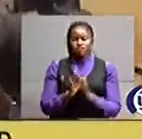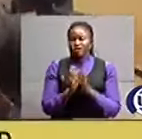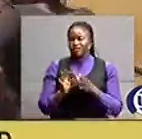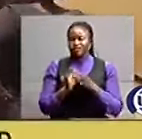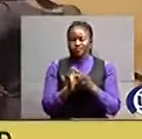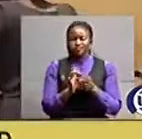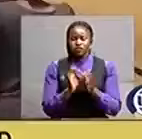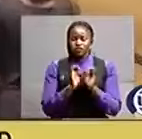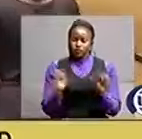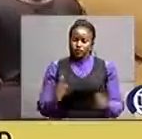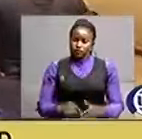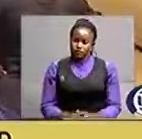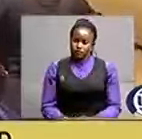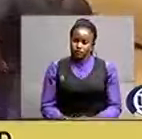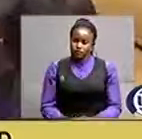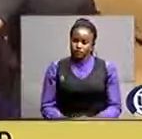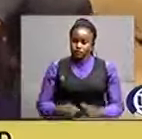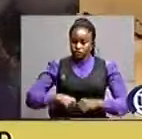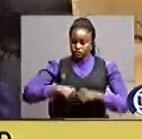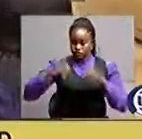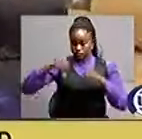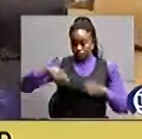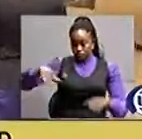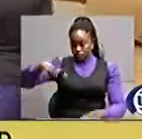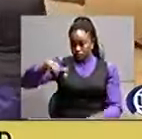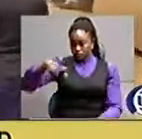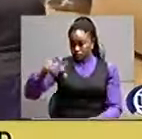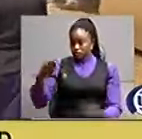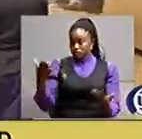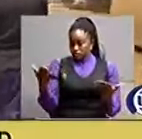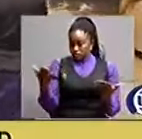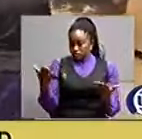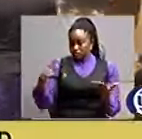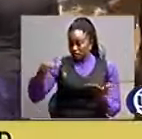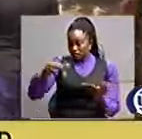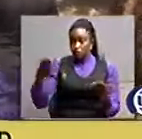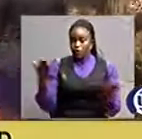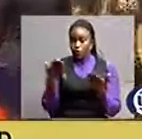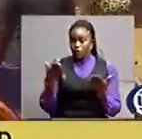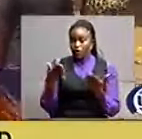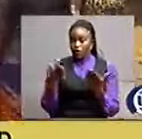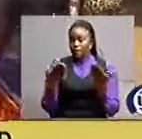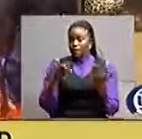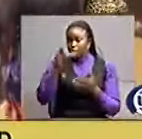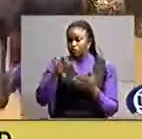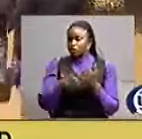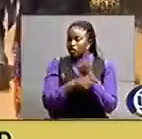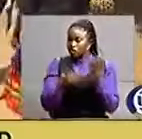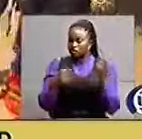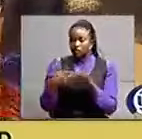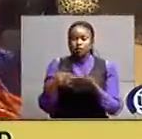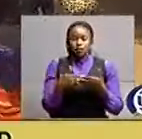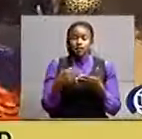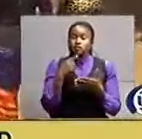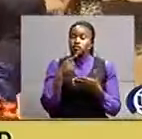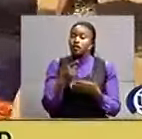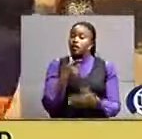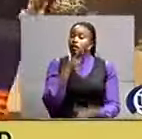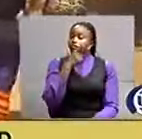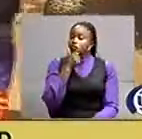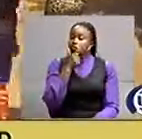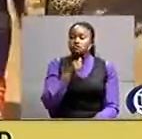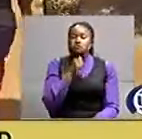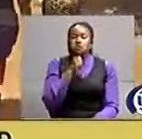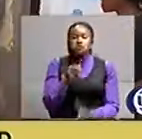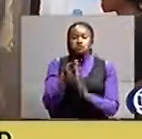of kizungu's cell where the suspect and the victim reside wakiwa nahi fanahasi said the suspect was not registered